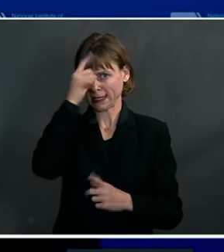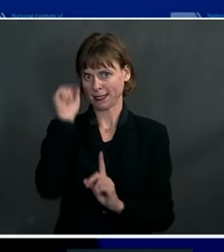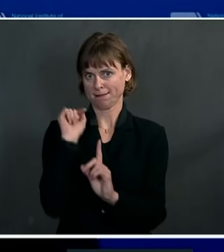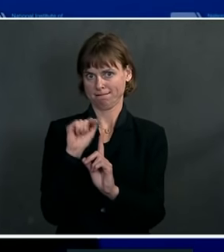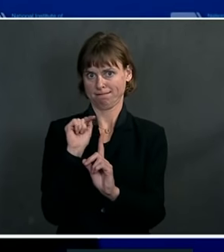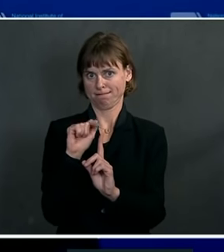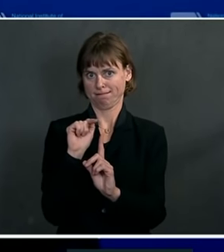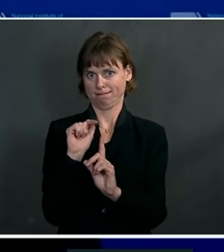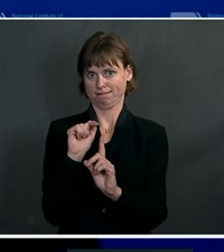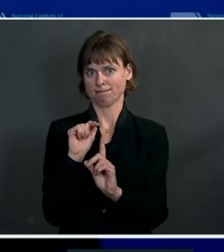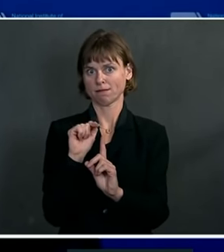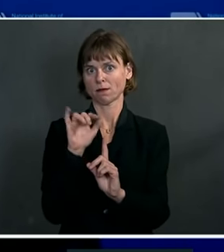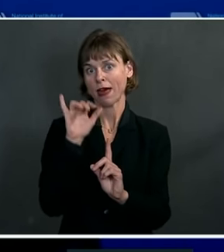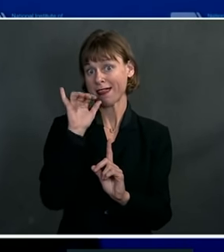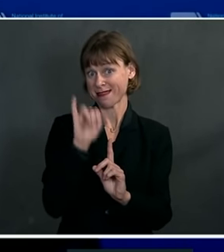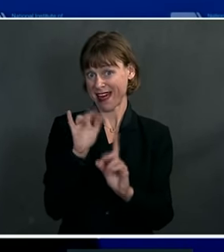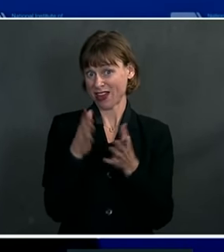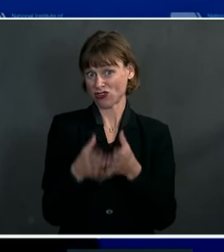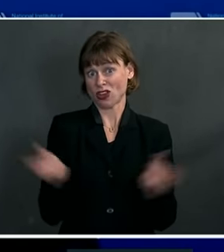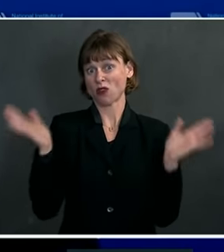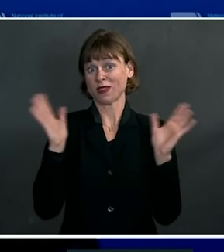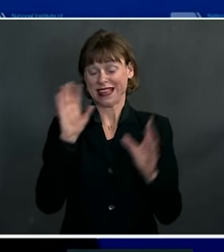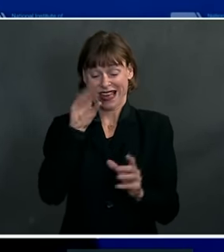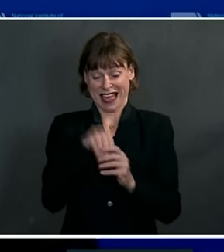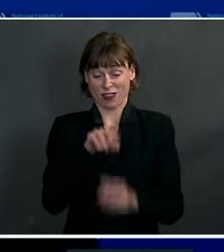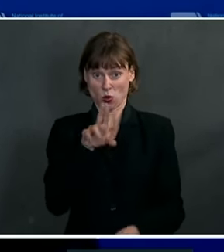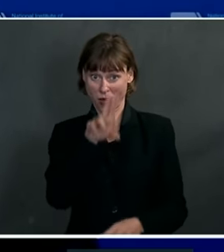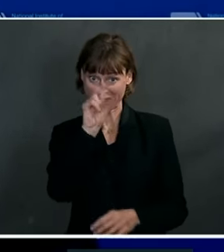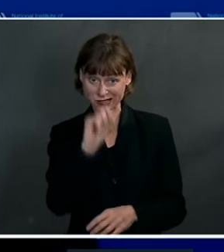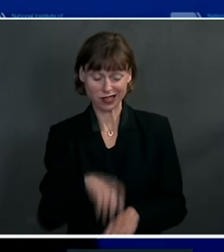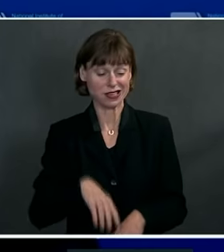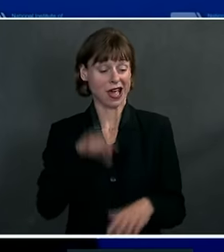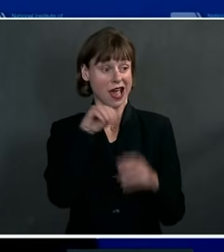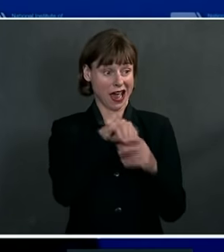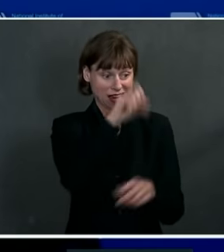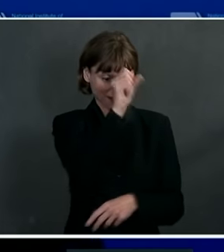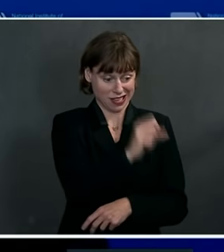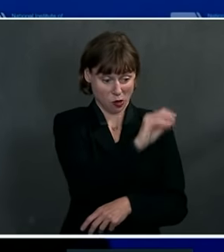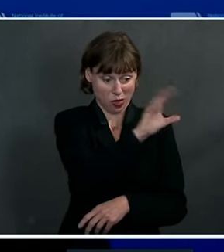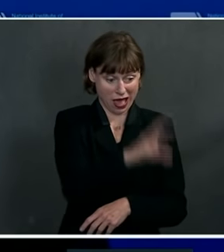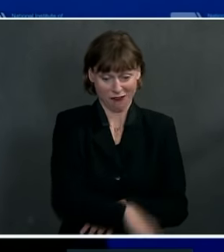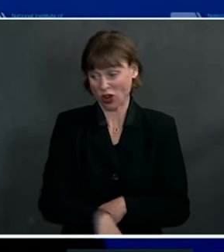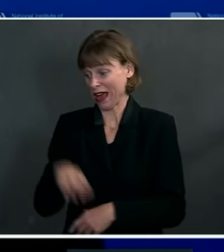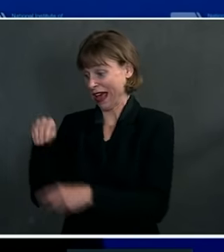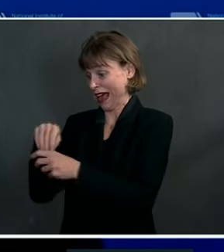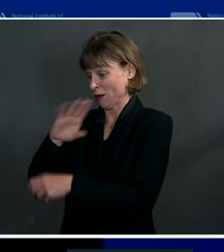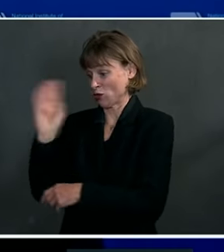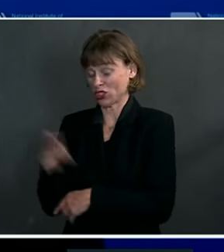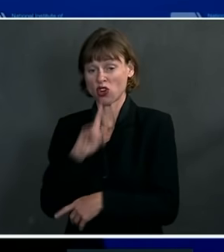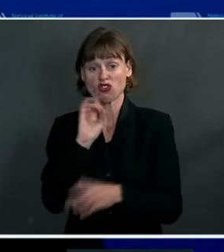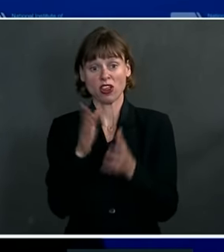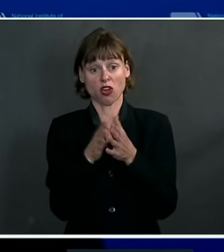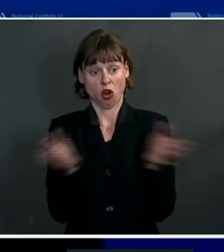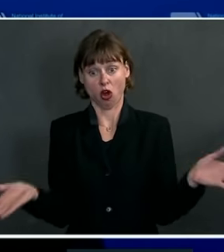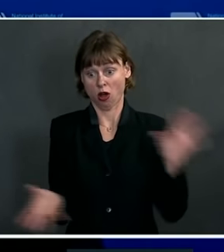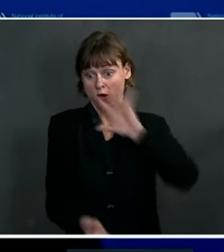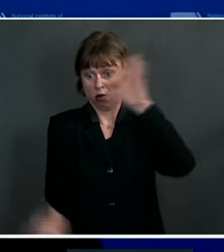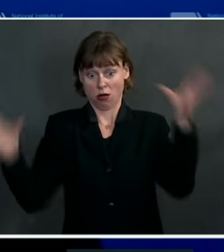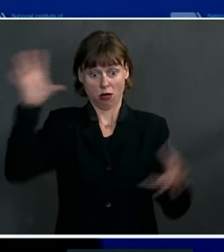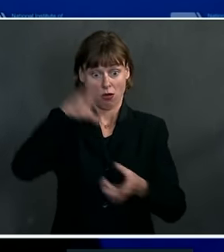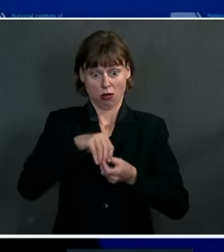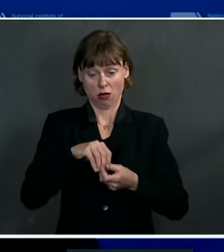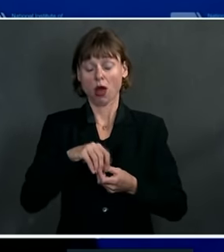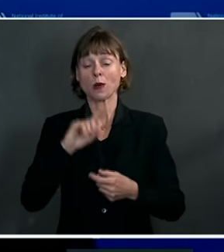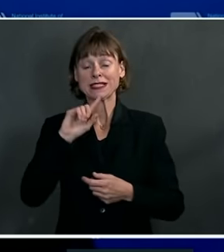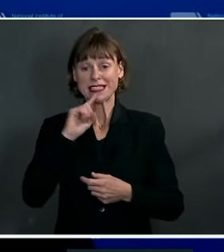overall, in the United States, in South Africa, and in Brazil, the overall efficacy for severe disease